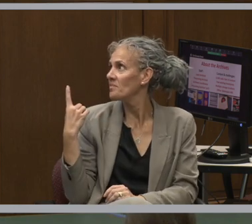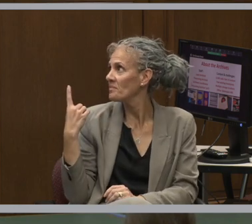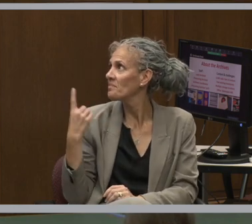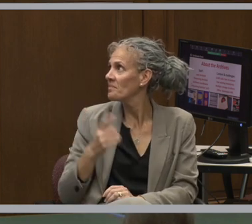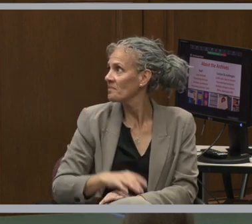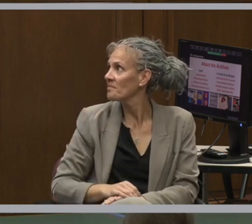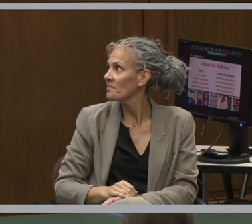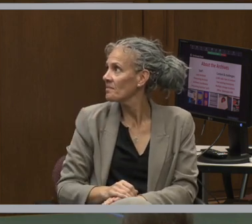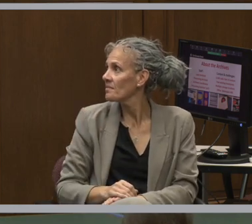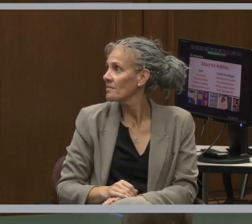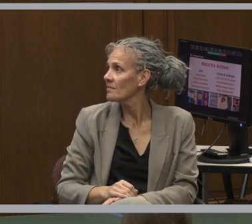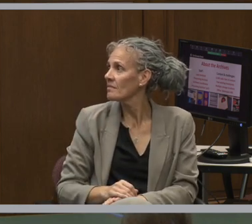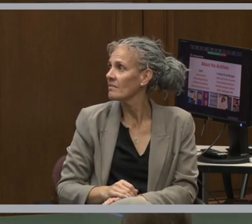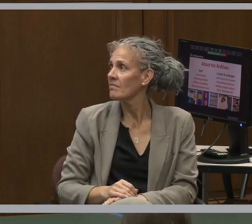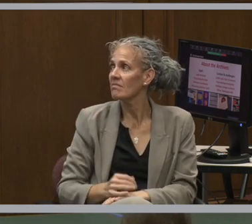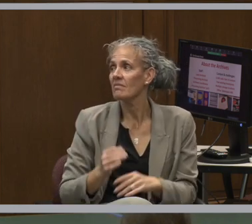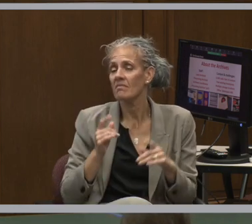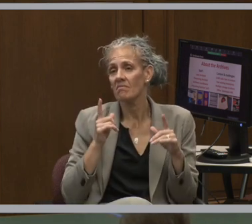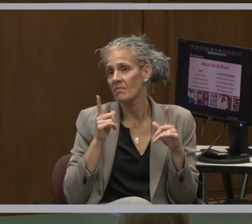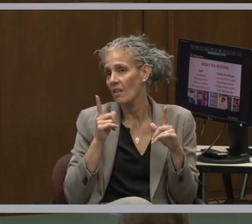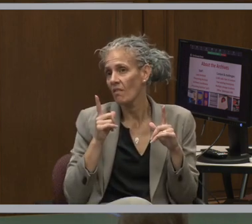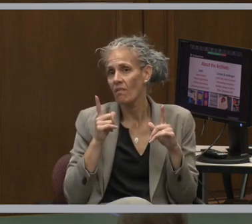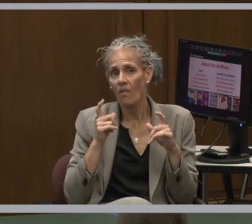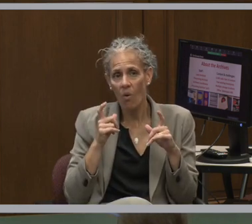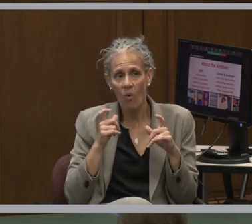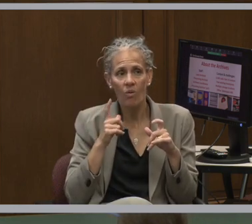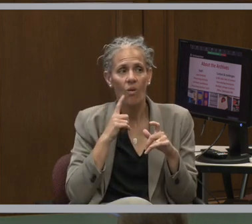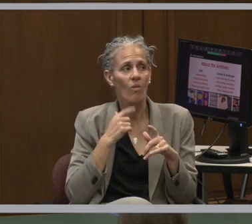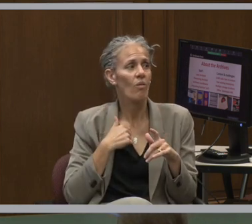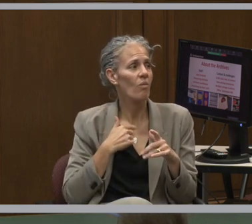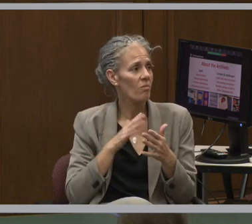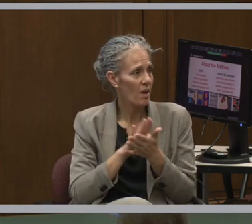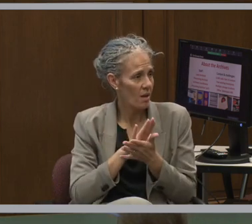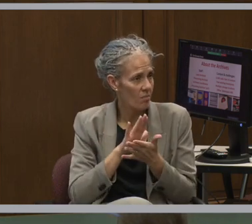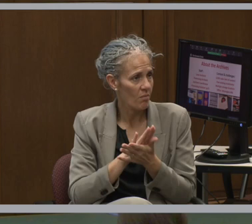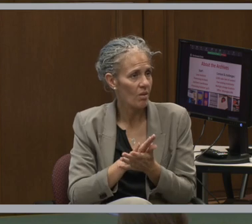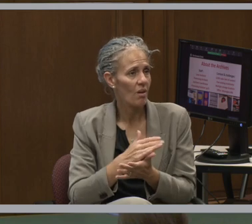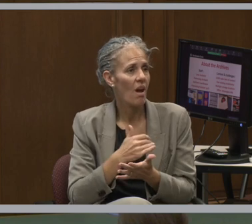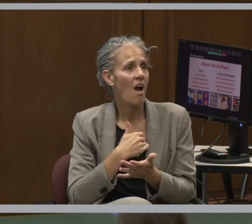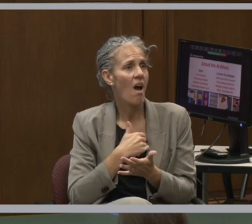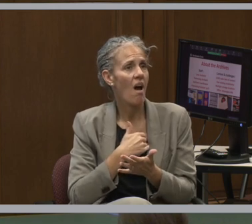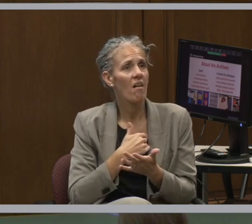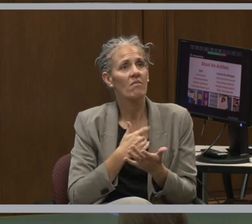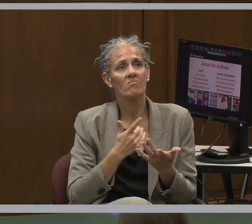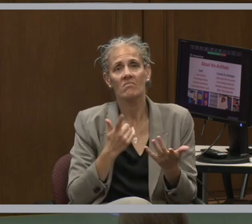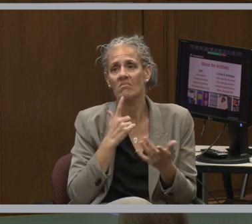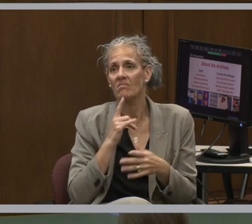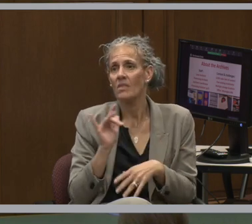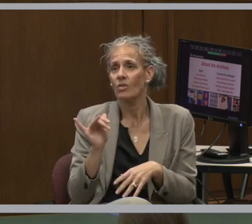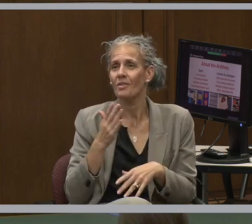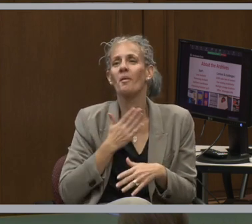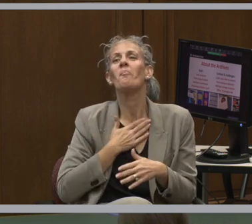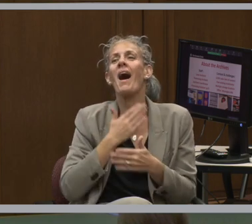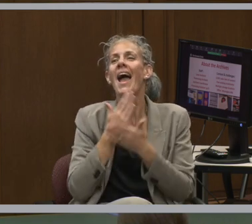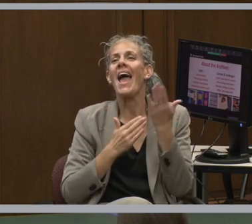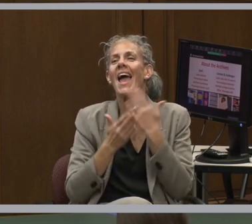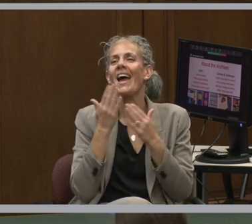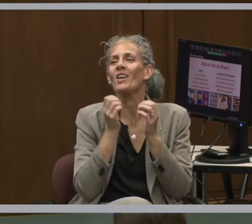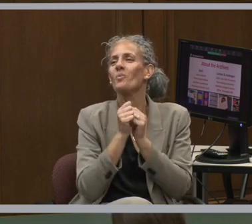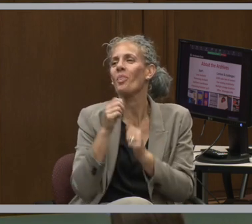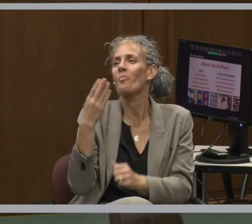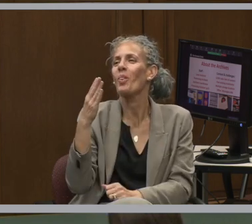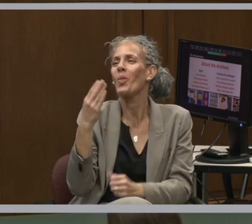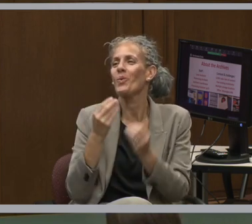photos and paper materials, but we also have, that's actually my hand with the blue glove,